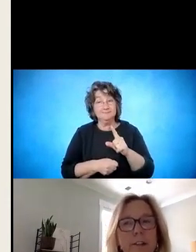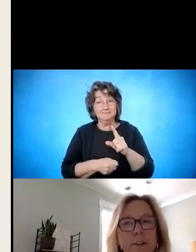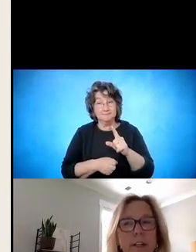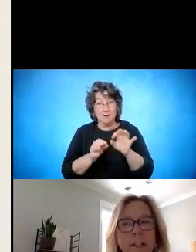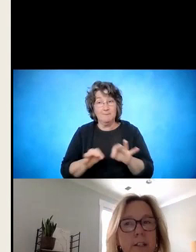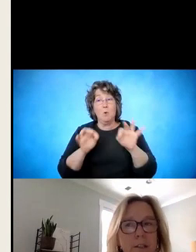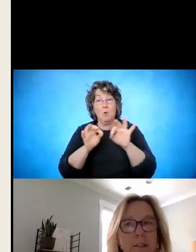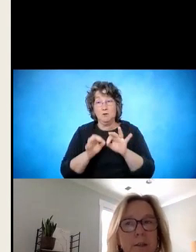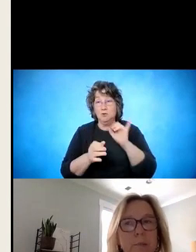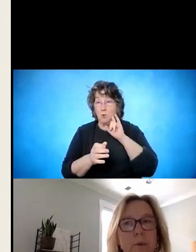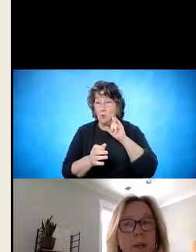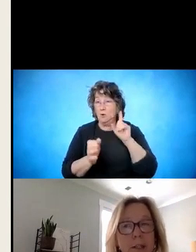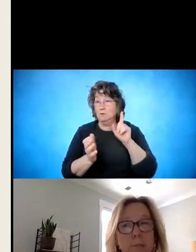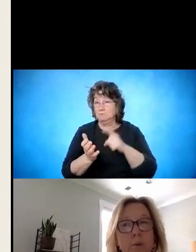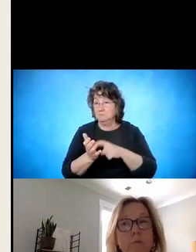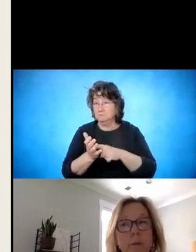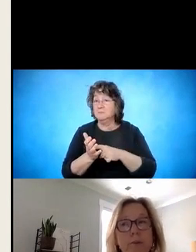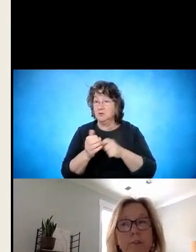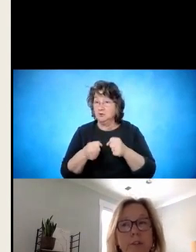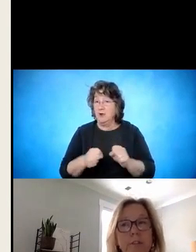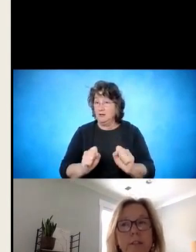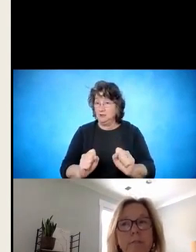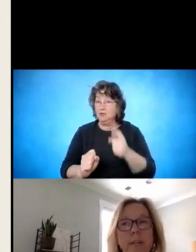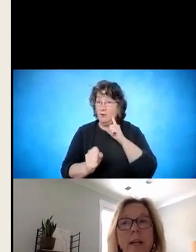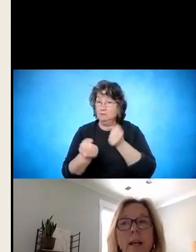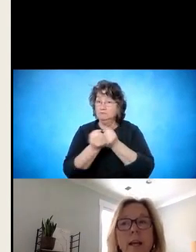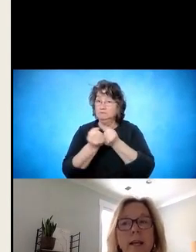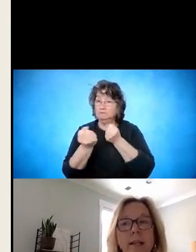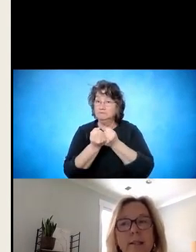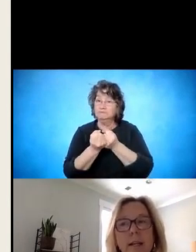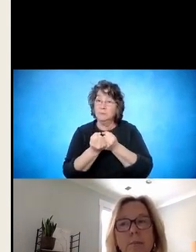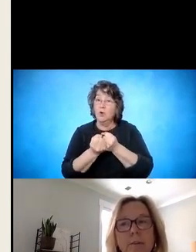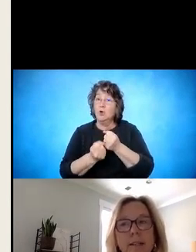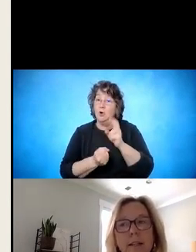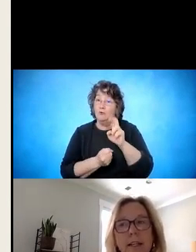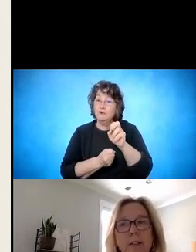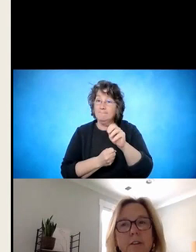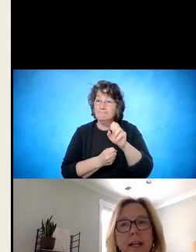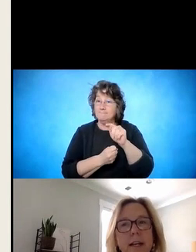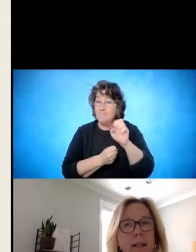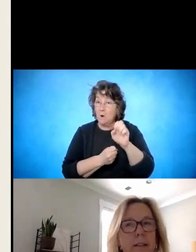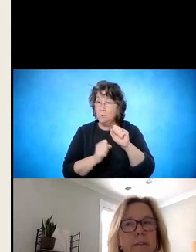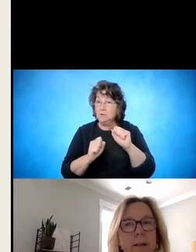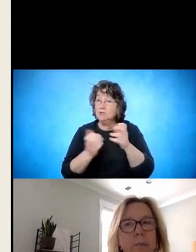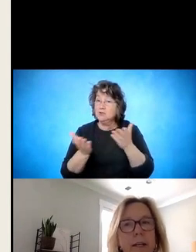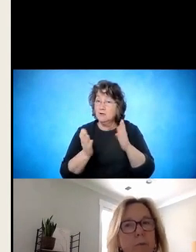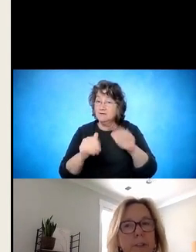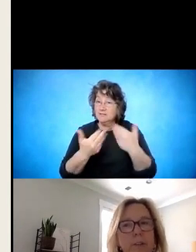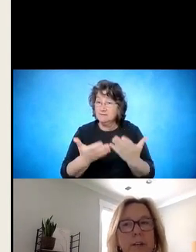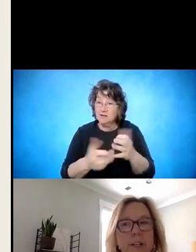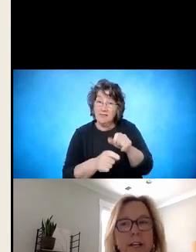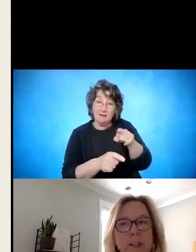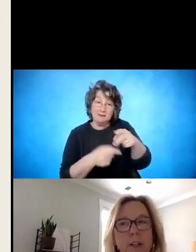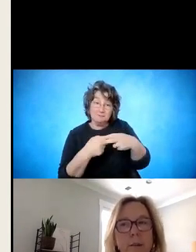identify strategies to support remote service delivery and this slide provides a link to a handout developed by the